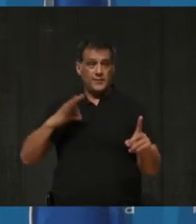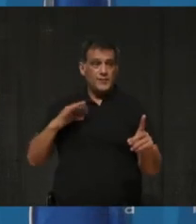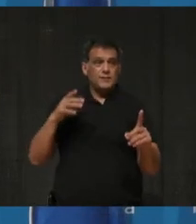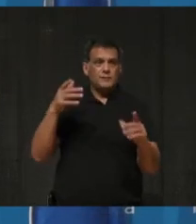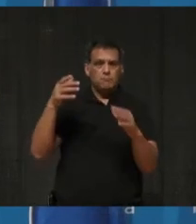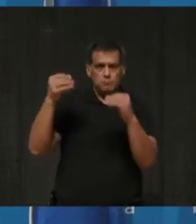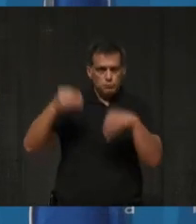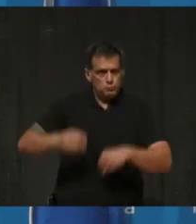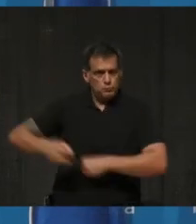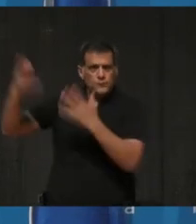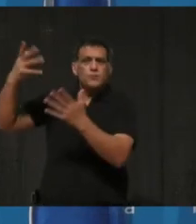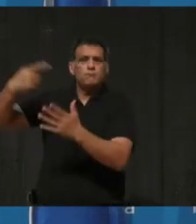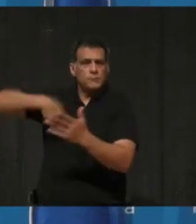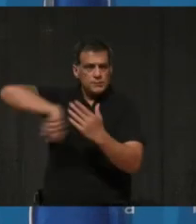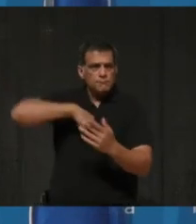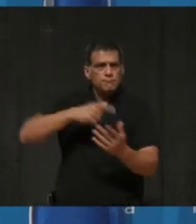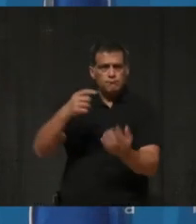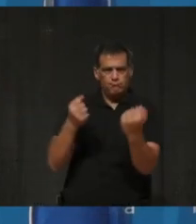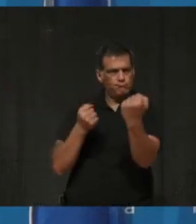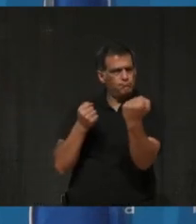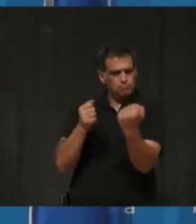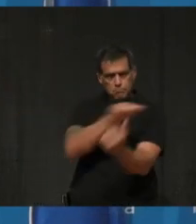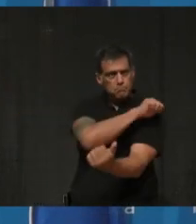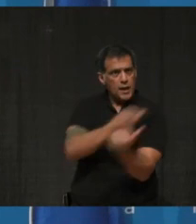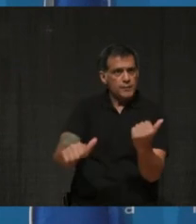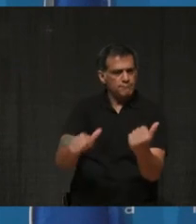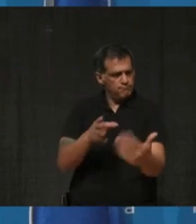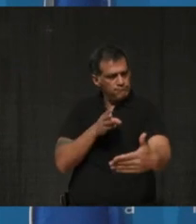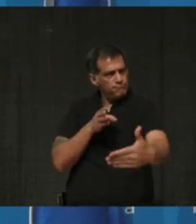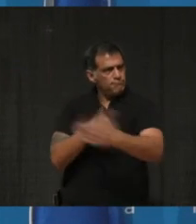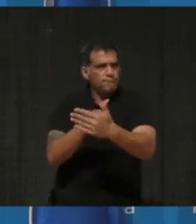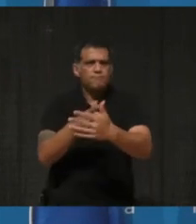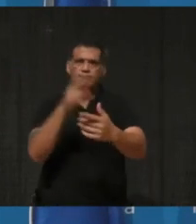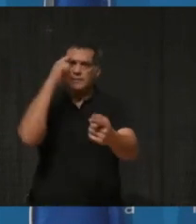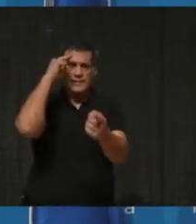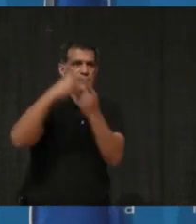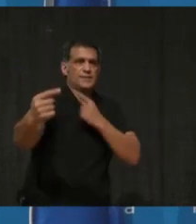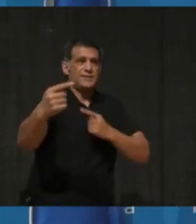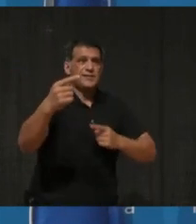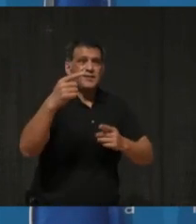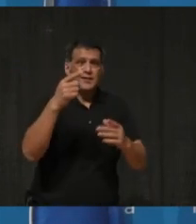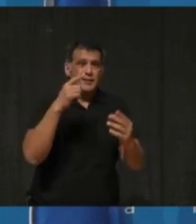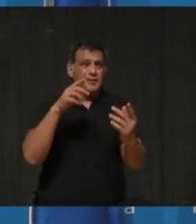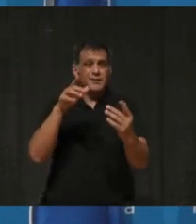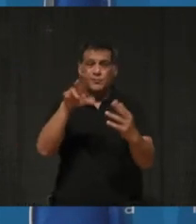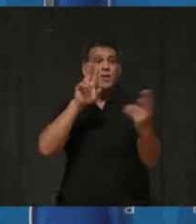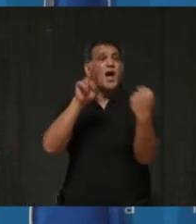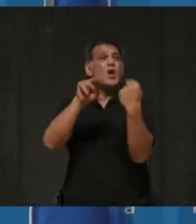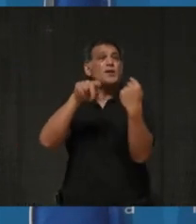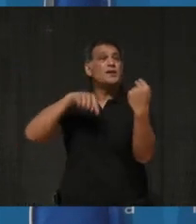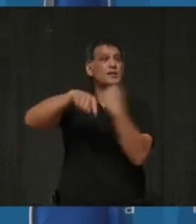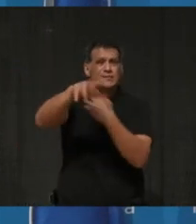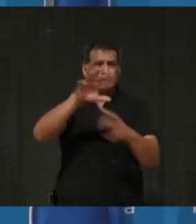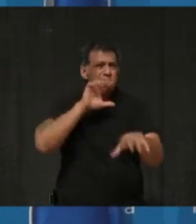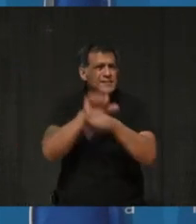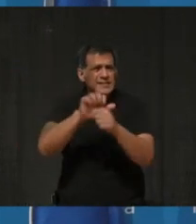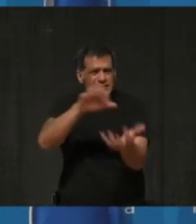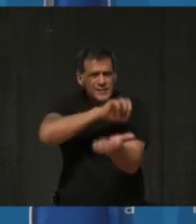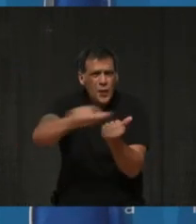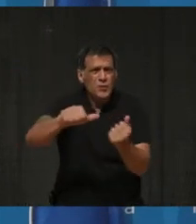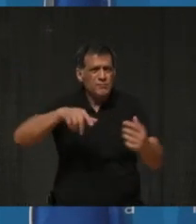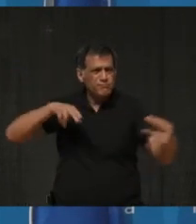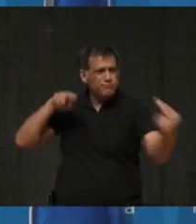to Council for passing it. The proposed GTA West highway will have a detrimental impact on the environment,